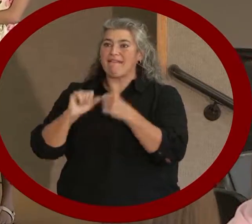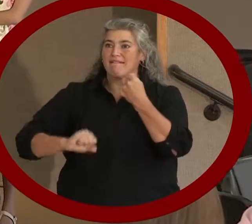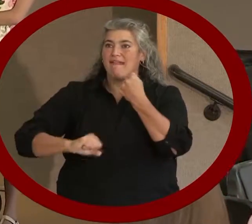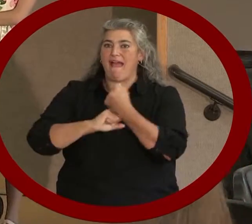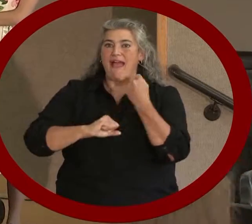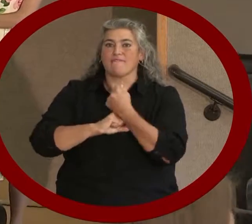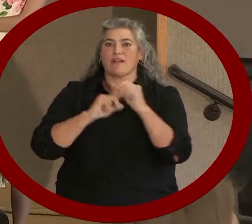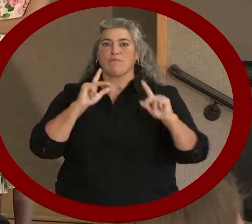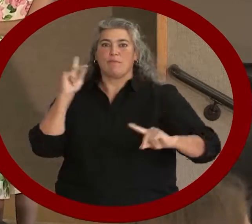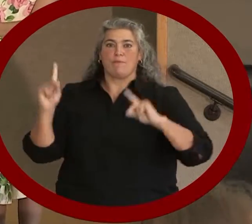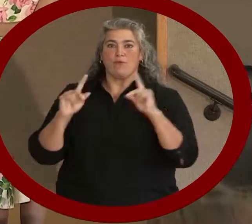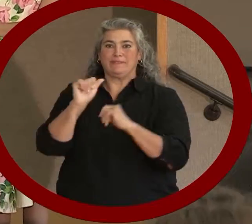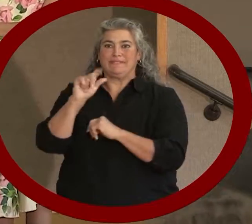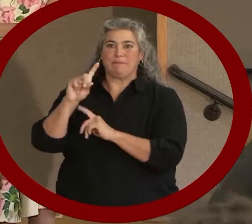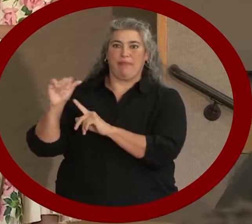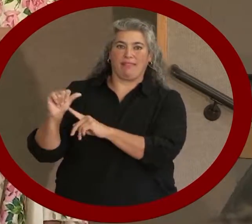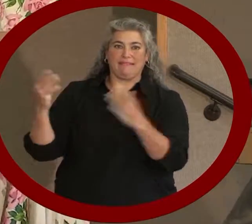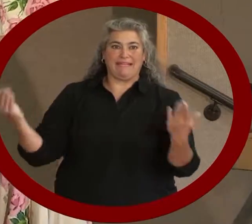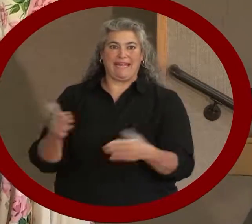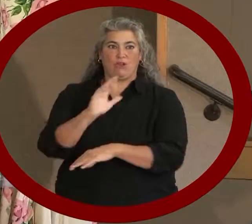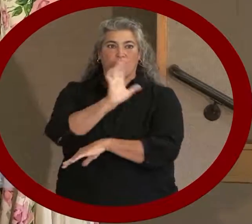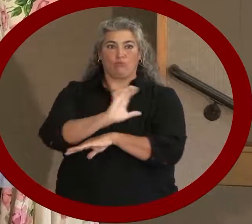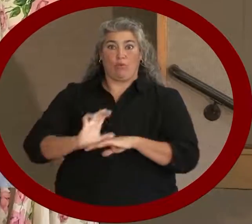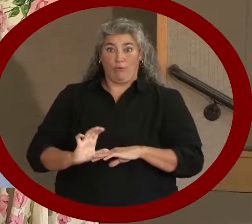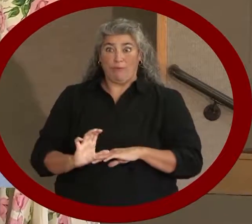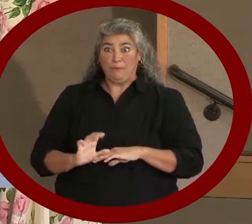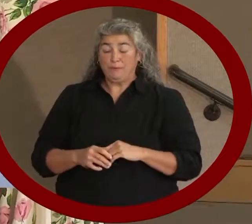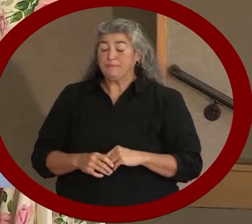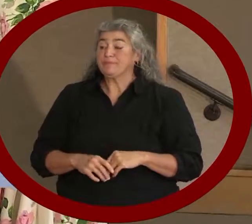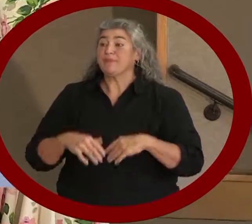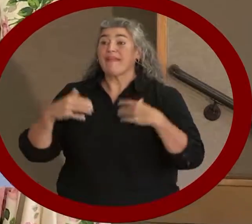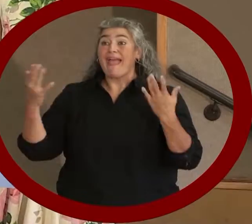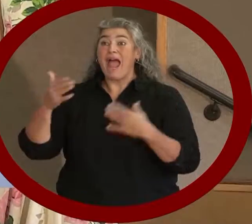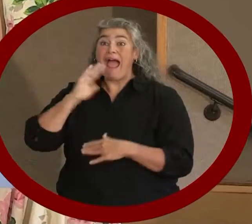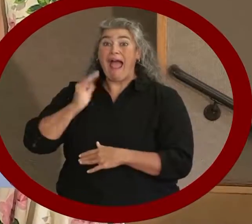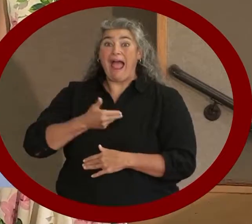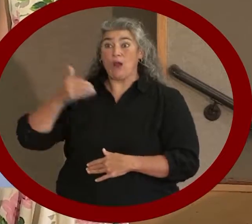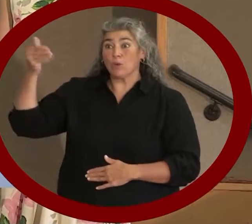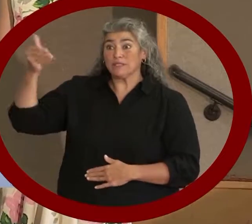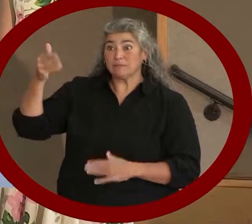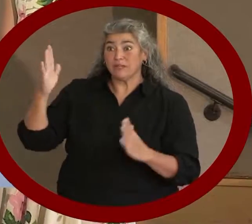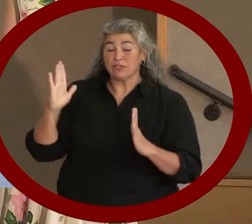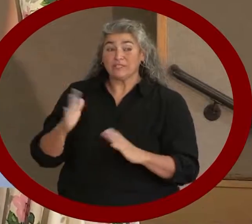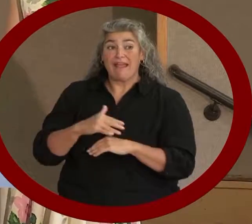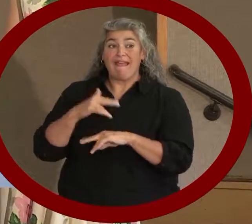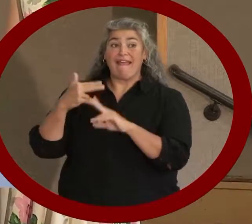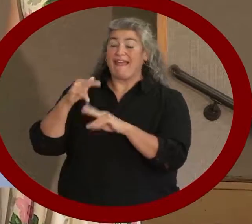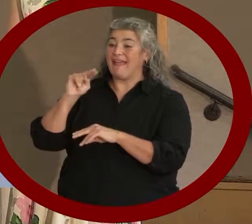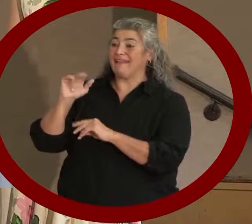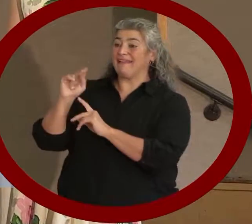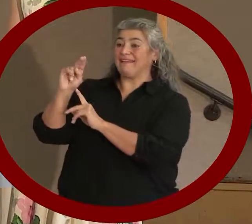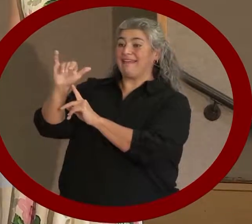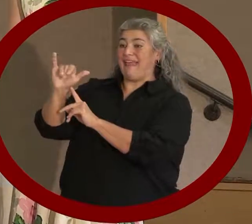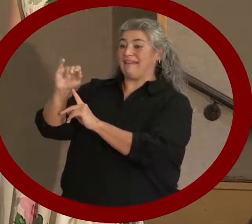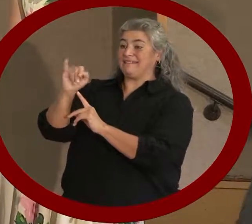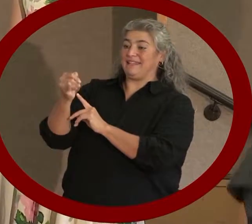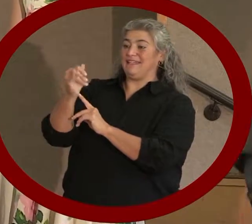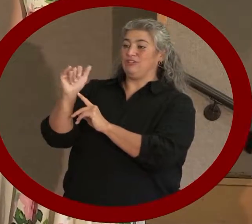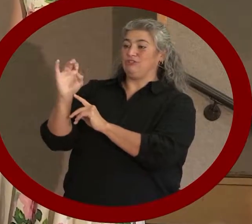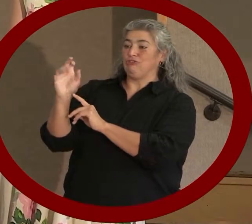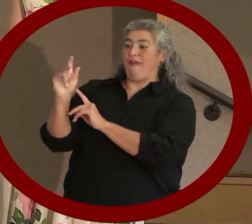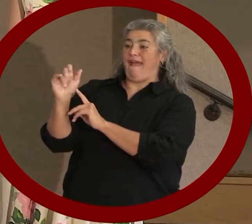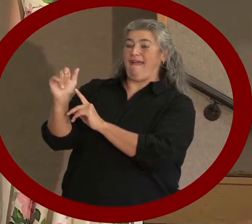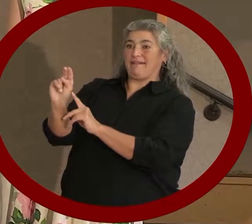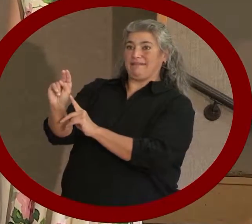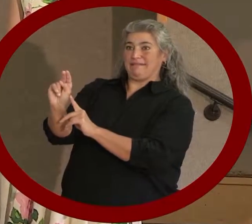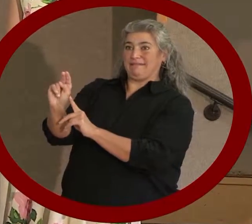for over 30 years. Please help me welcome our keynote speaker today, Nancy Jackson, the Executive Director of